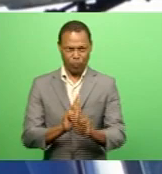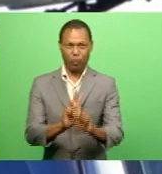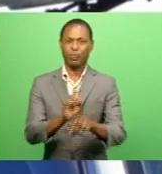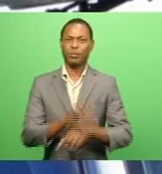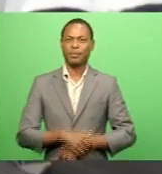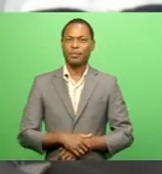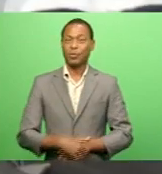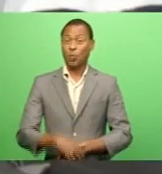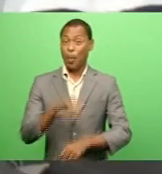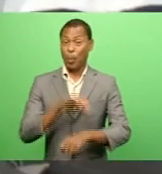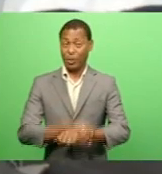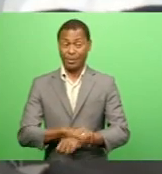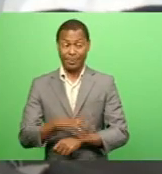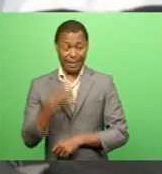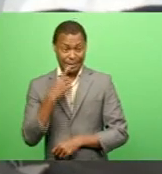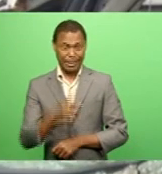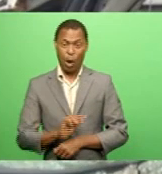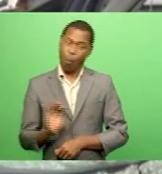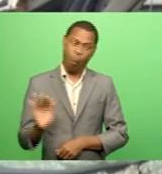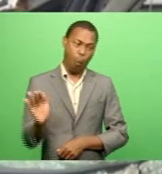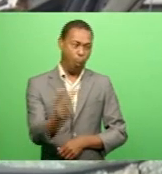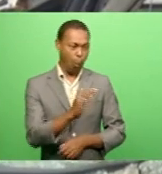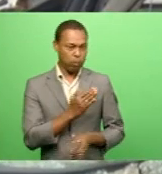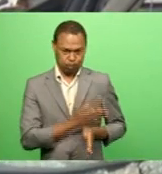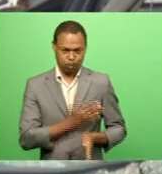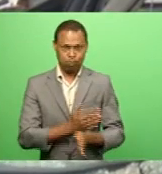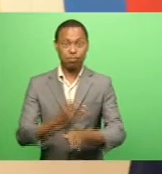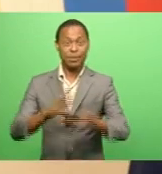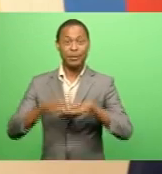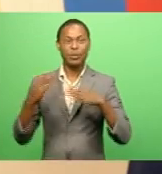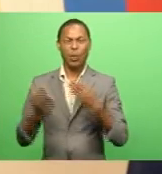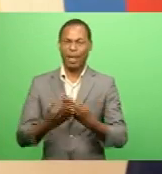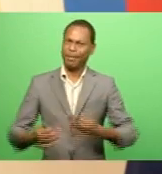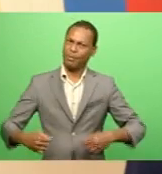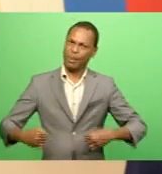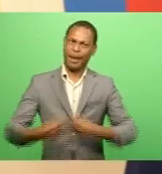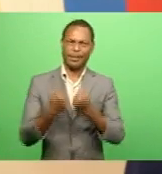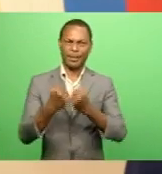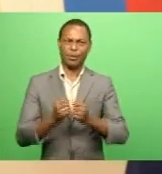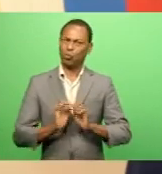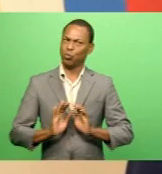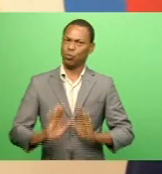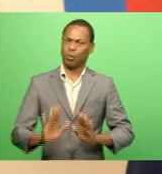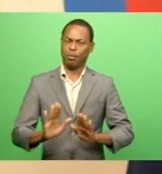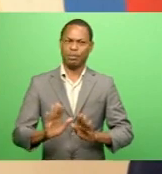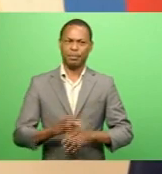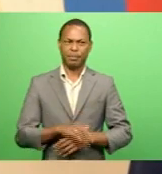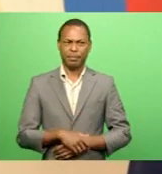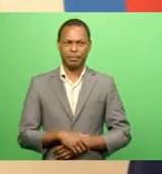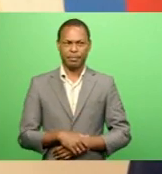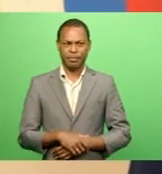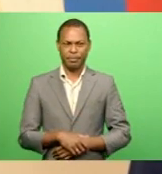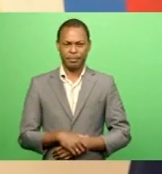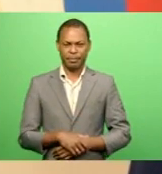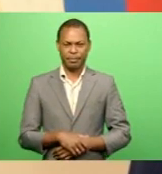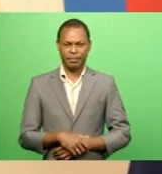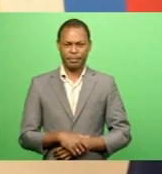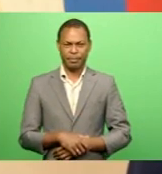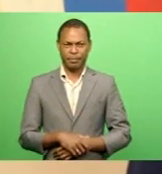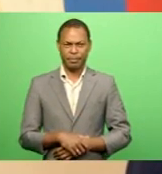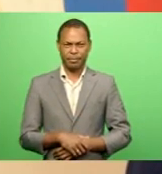says everyone must work towards reducing road fatalities and accidents Some may argue that it is often the parents who are at fault